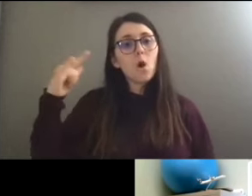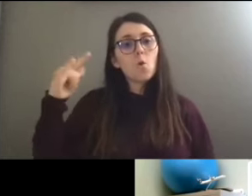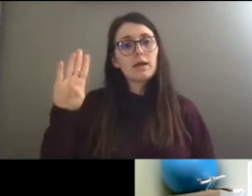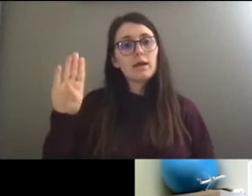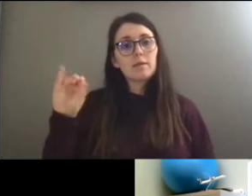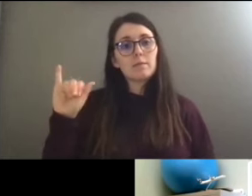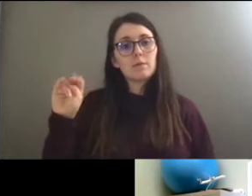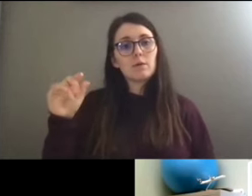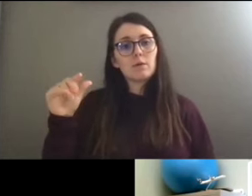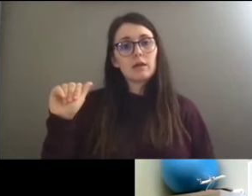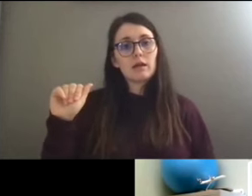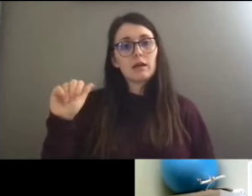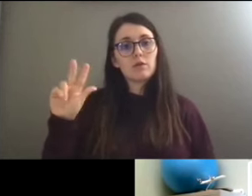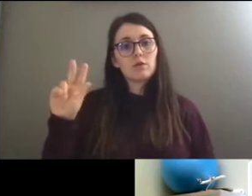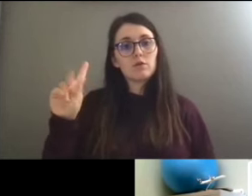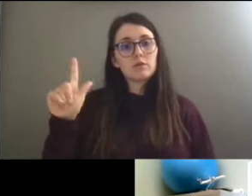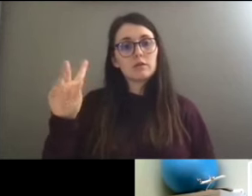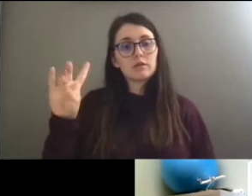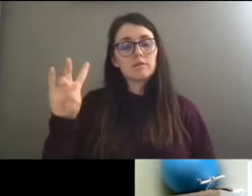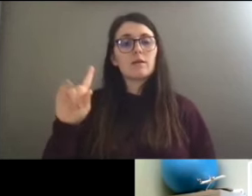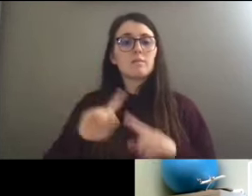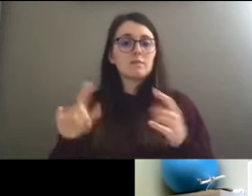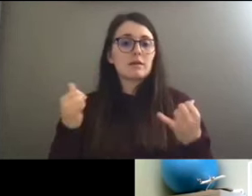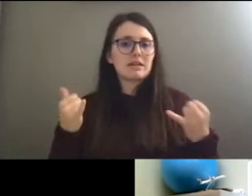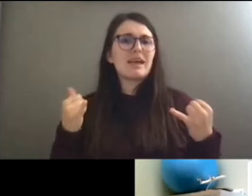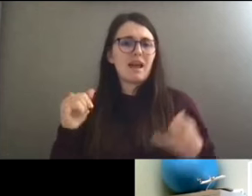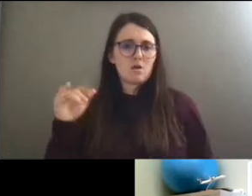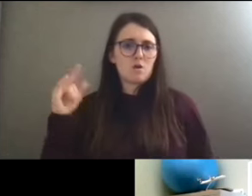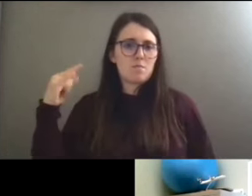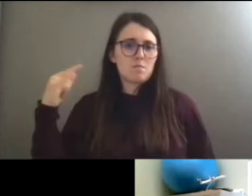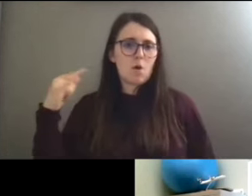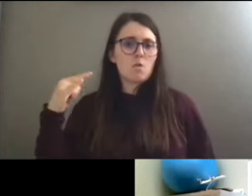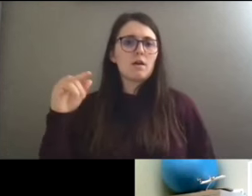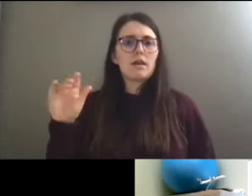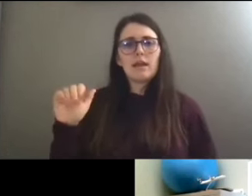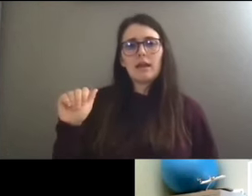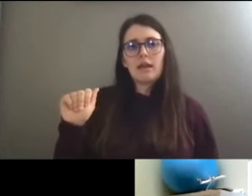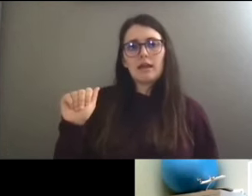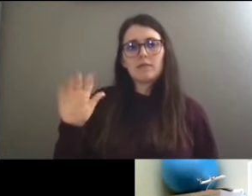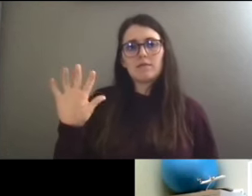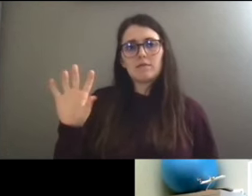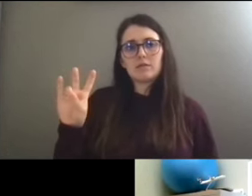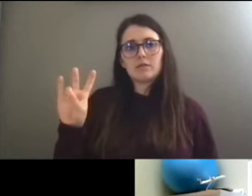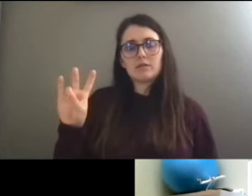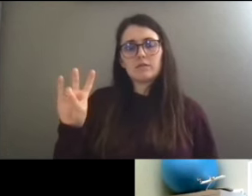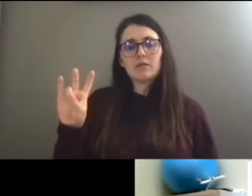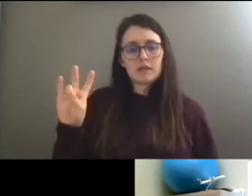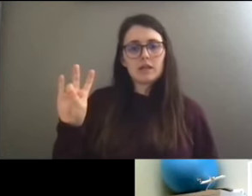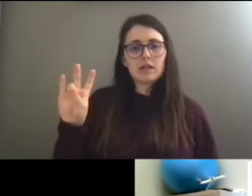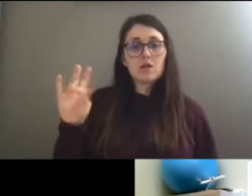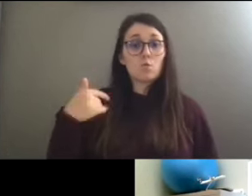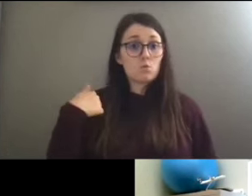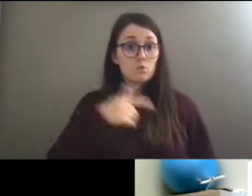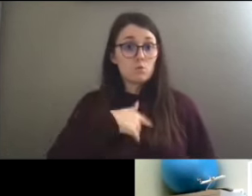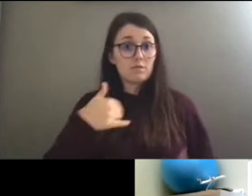an airport are rated up to a Boeing 757. And we've actually, we've had the president, uh, you know, his